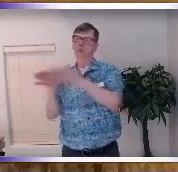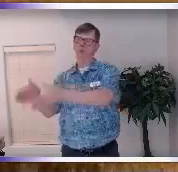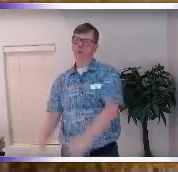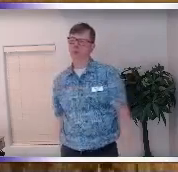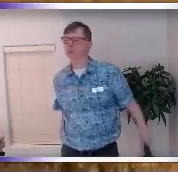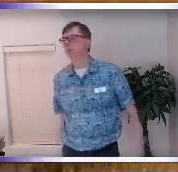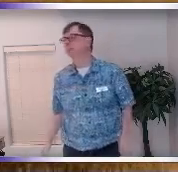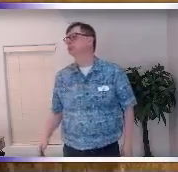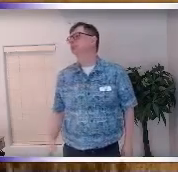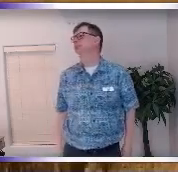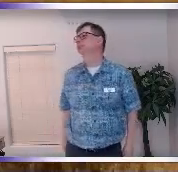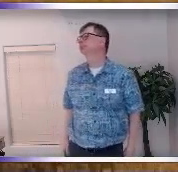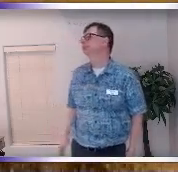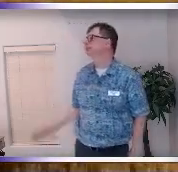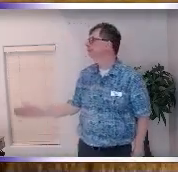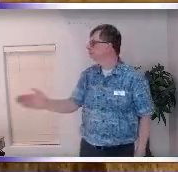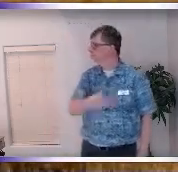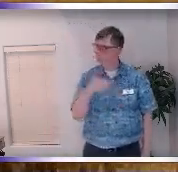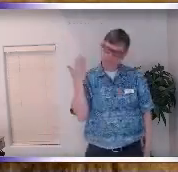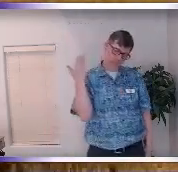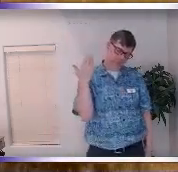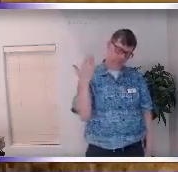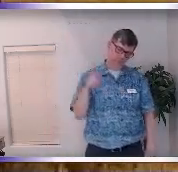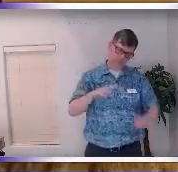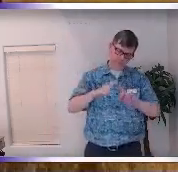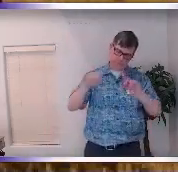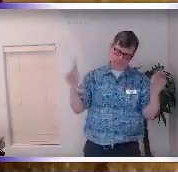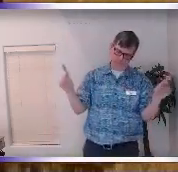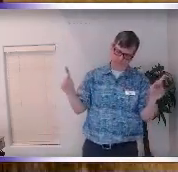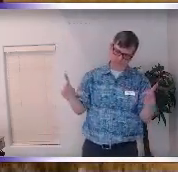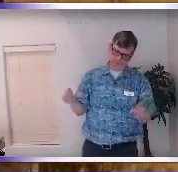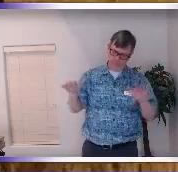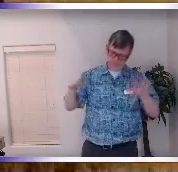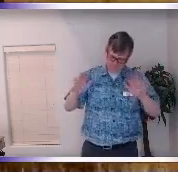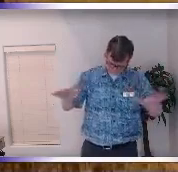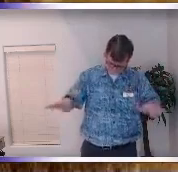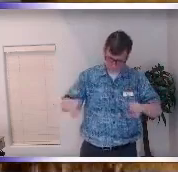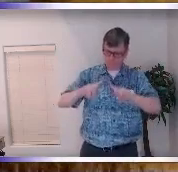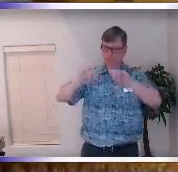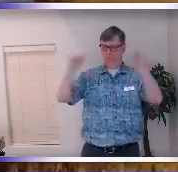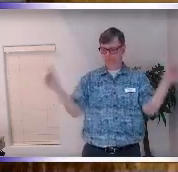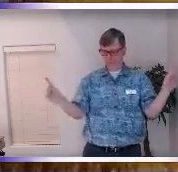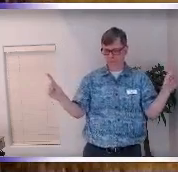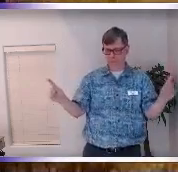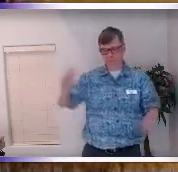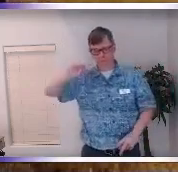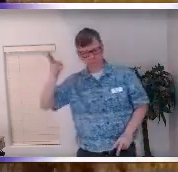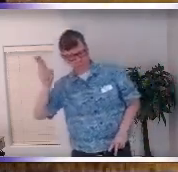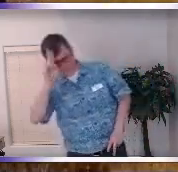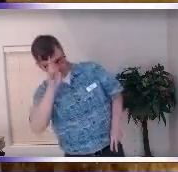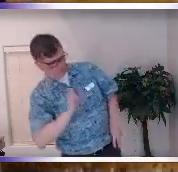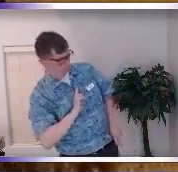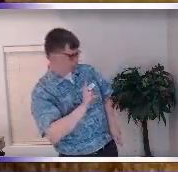life that that's what we have different or we expressively different than the other faiths